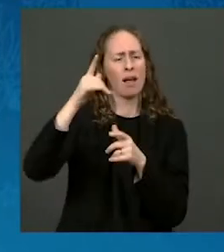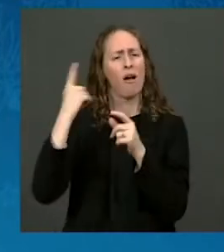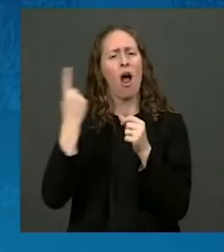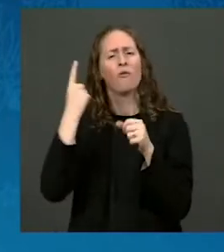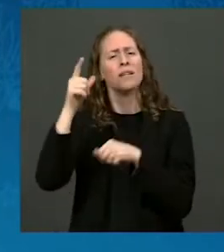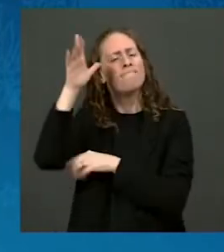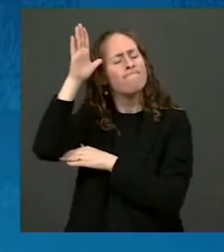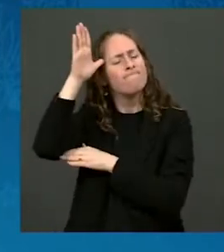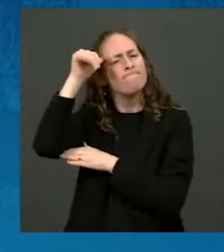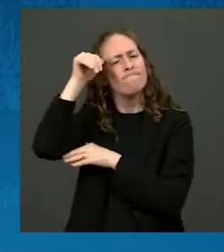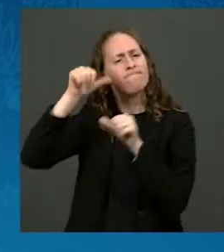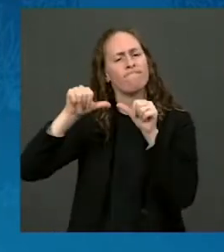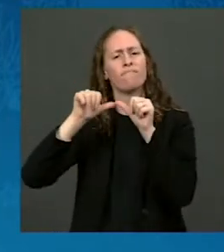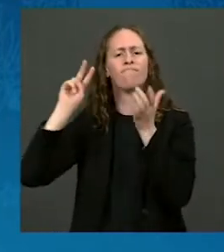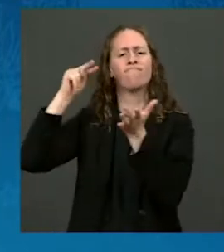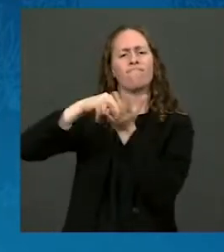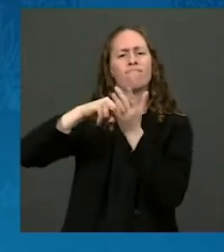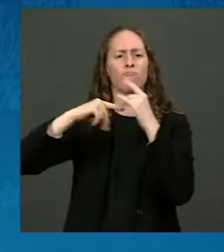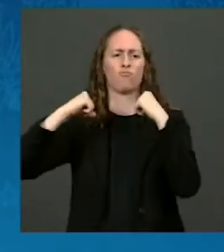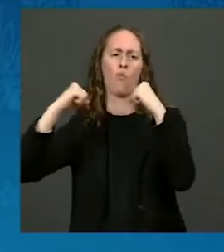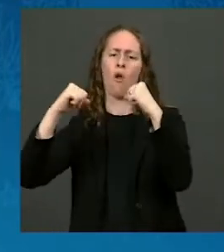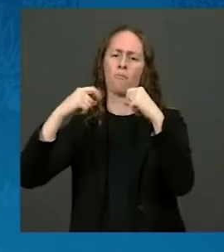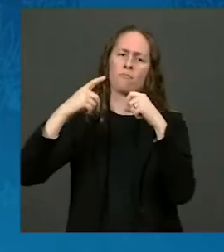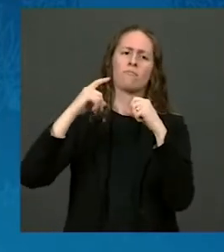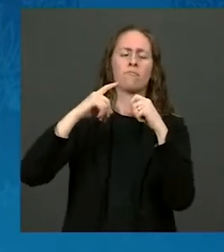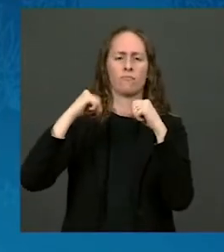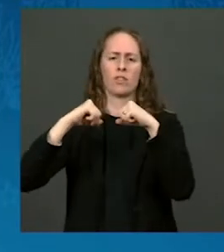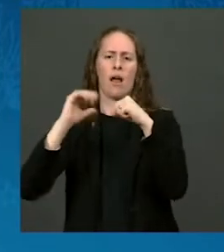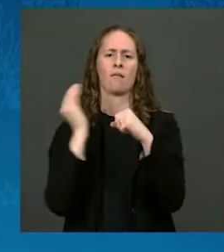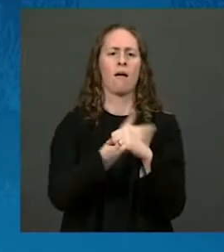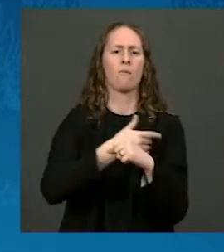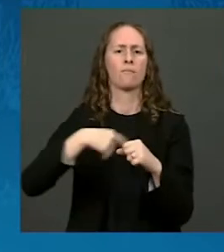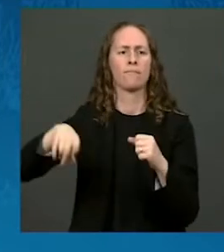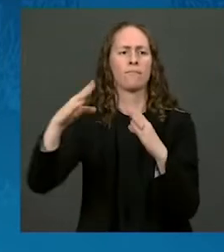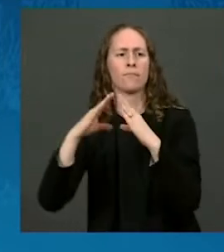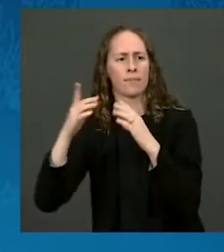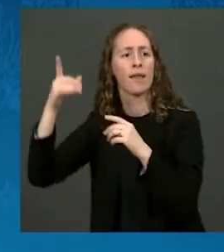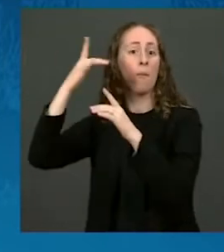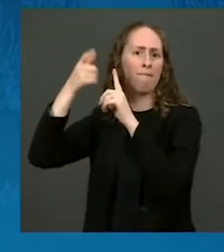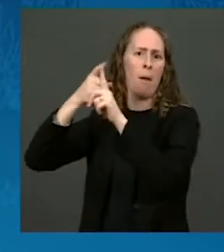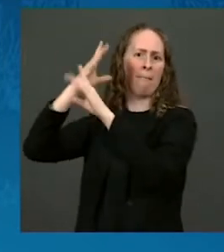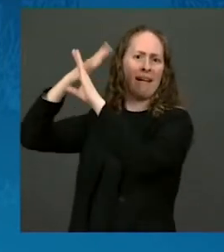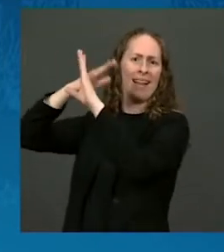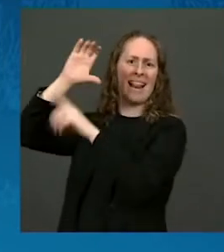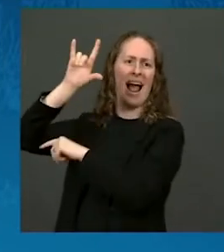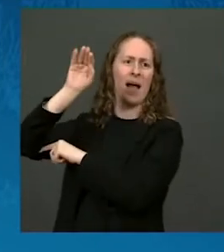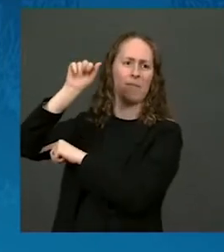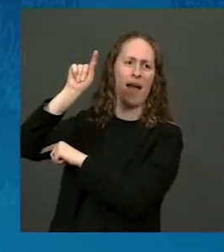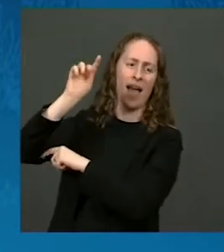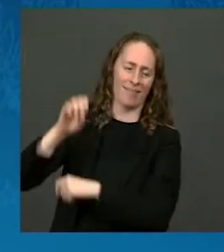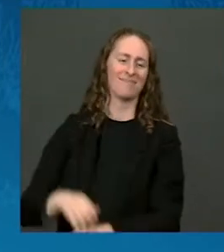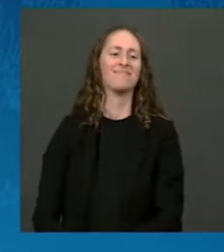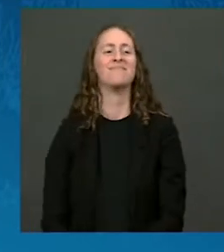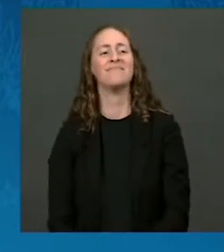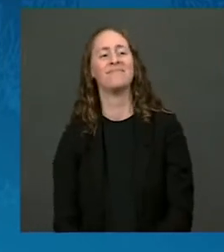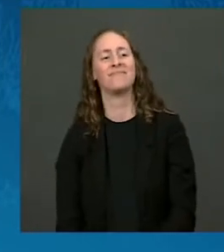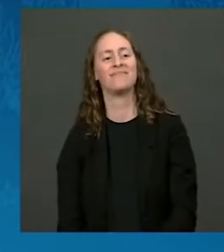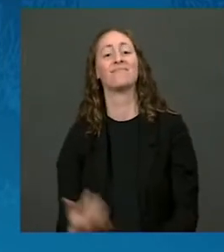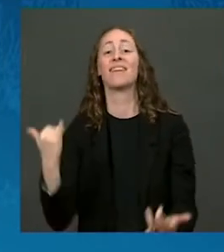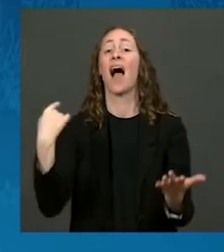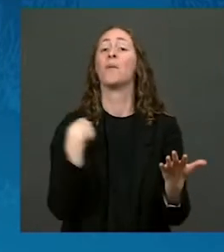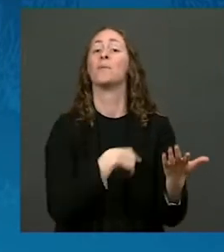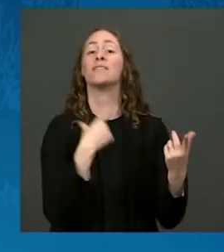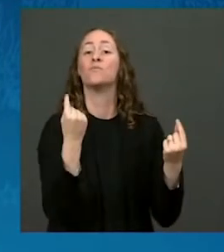climate change. At the same time, our administration is working to pass a budget that reflects the values of our nation,